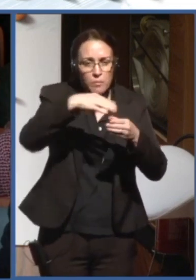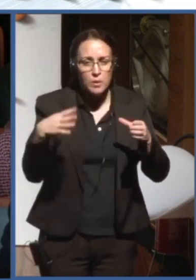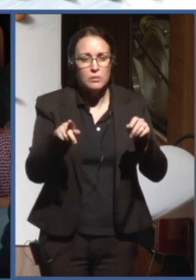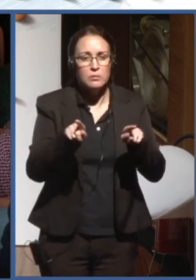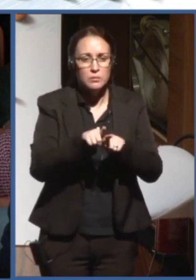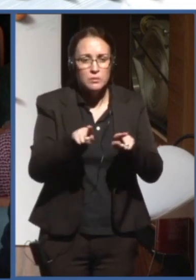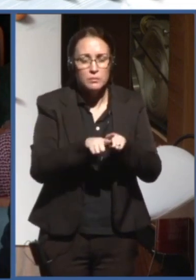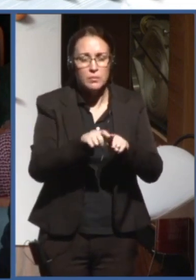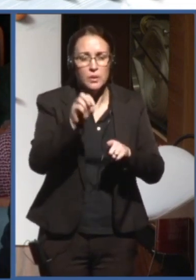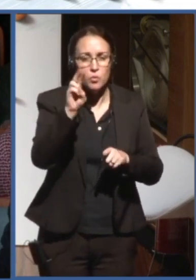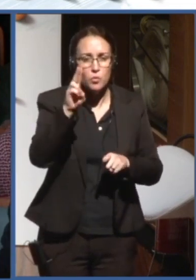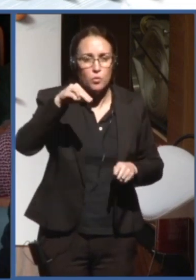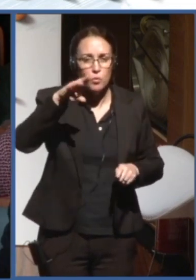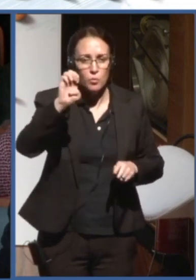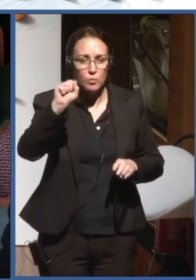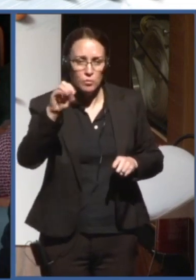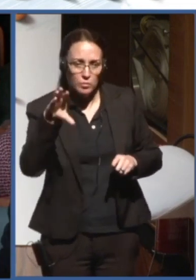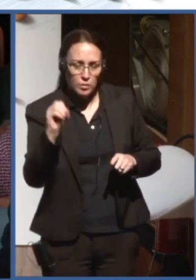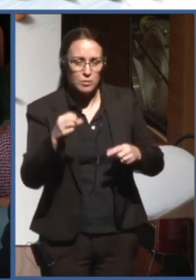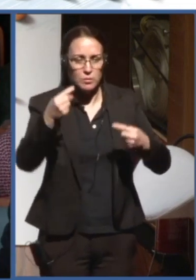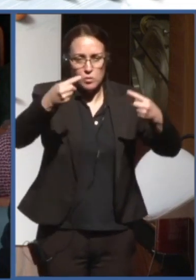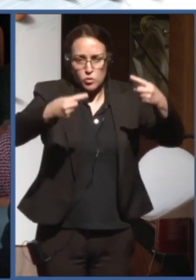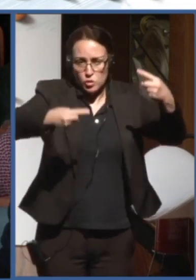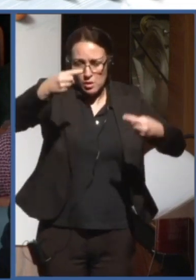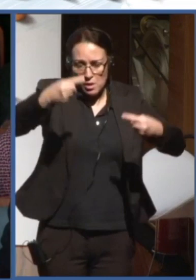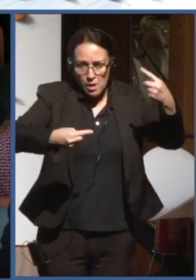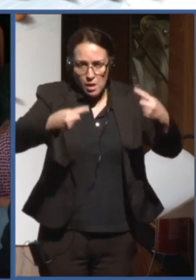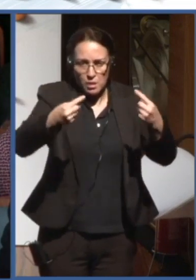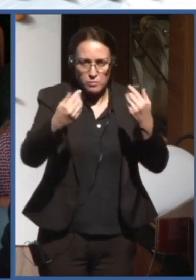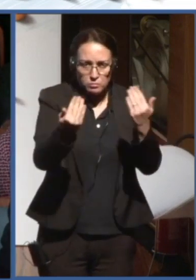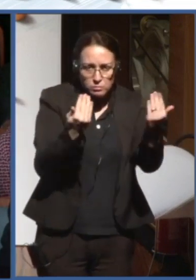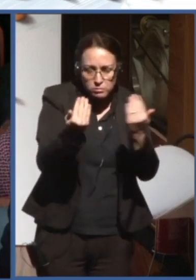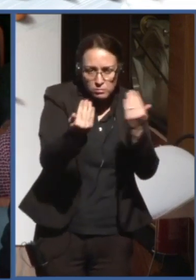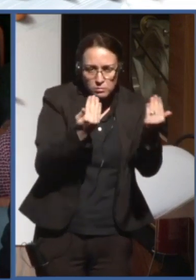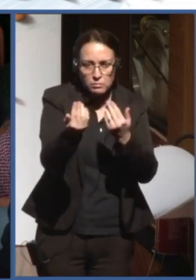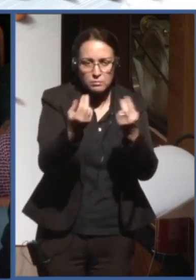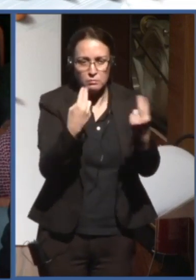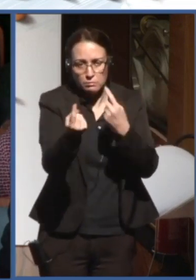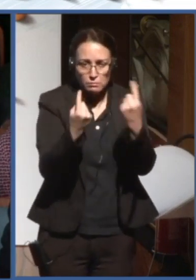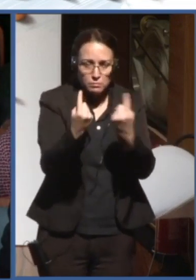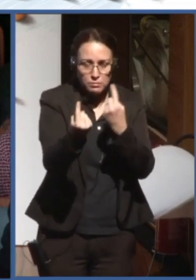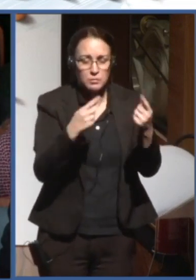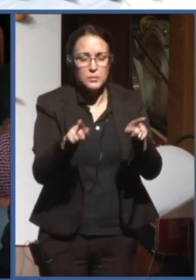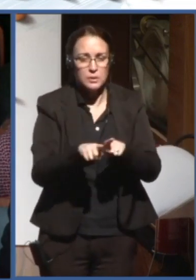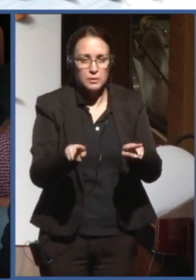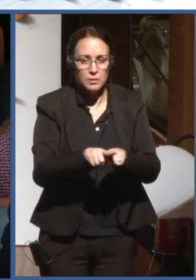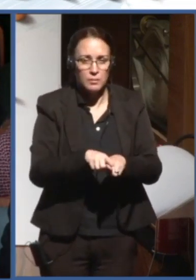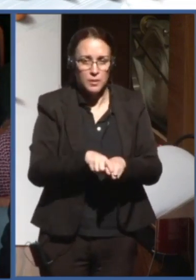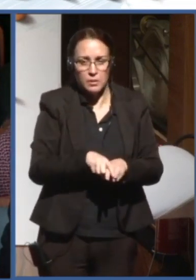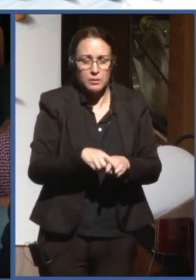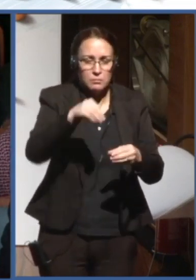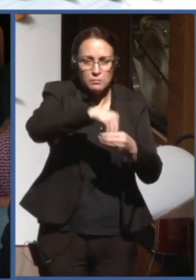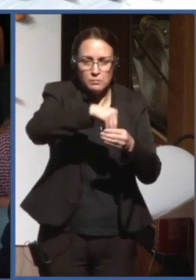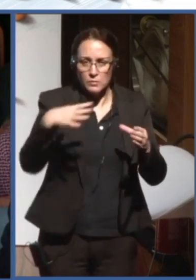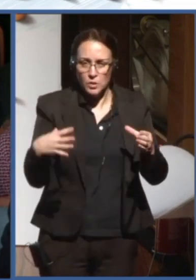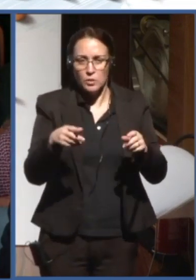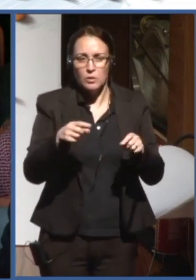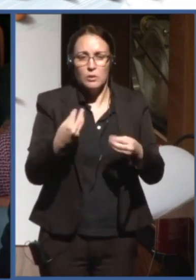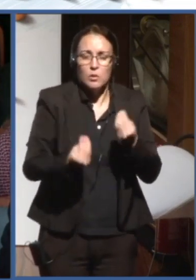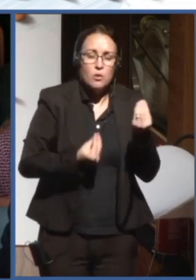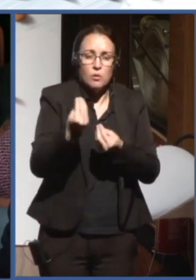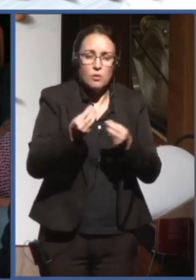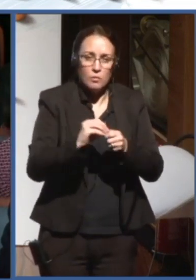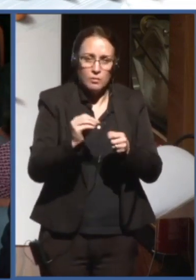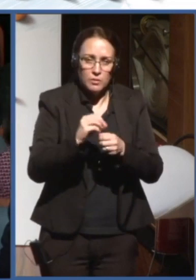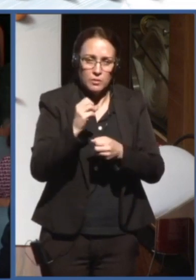wanted to know if there is a dialogue between the artificial intelligence and the concept of UNESCO, which was released from